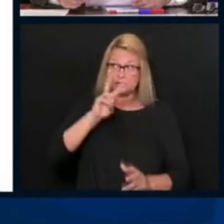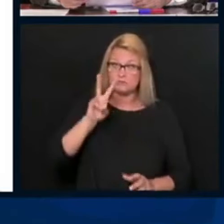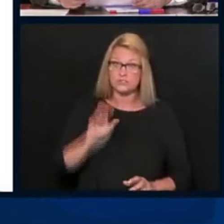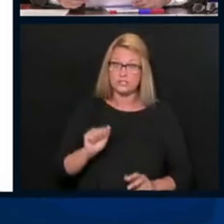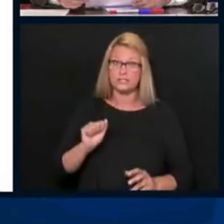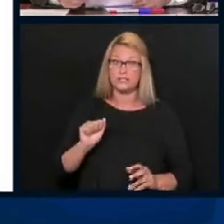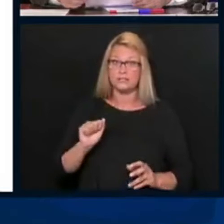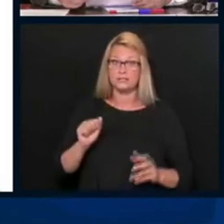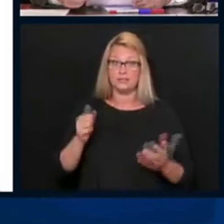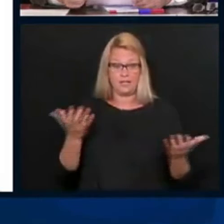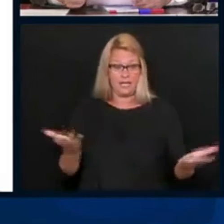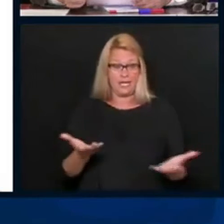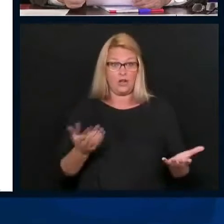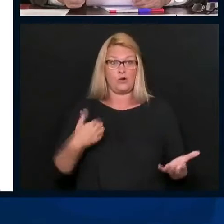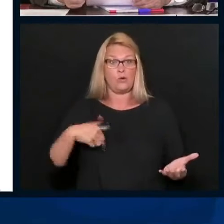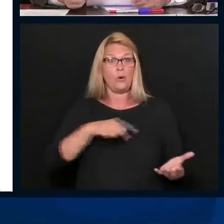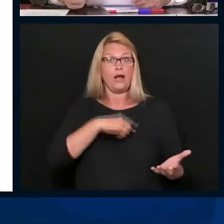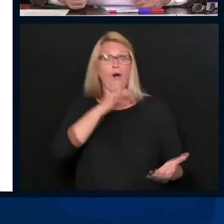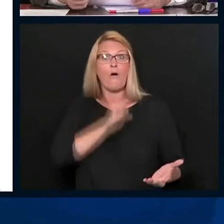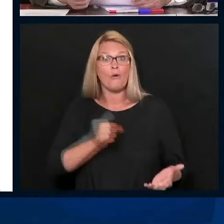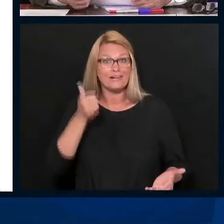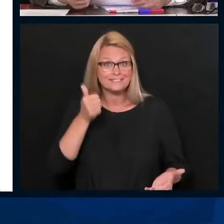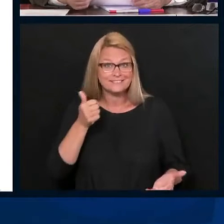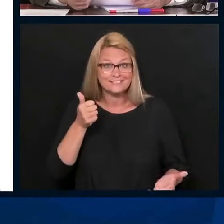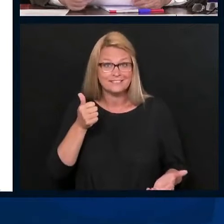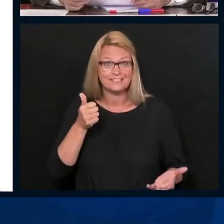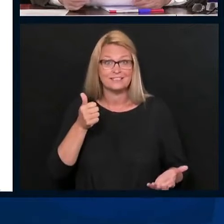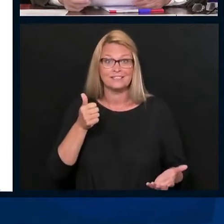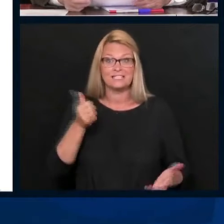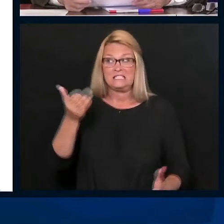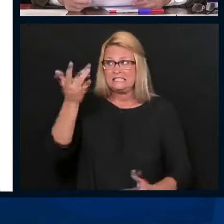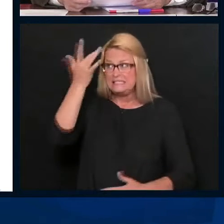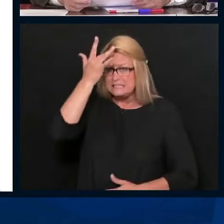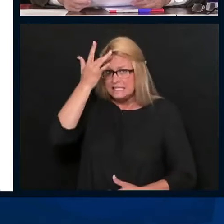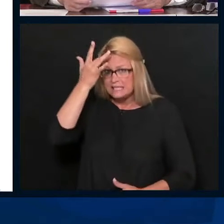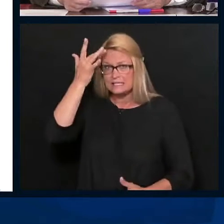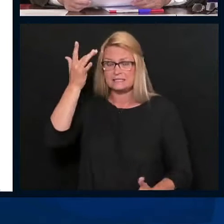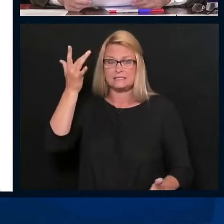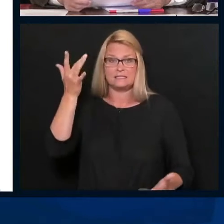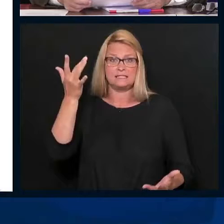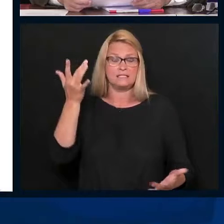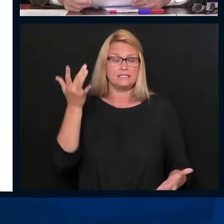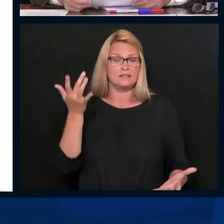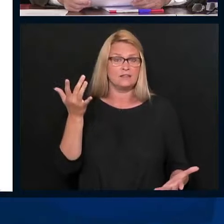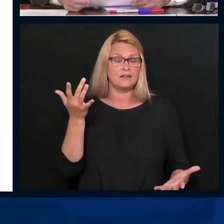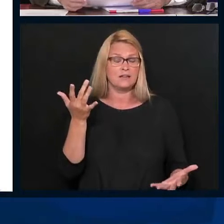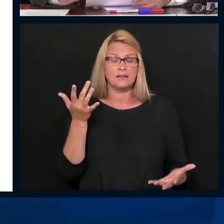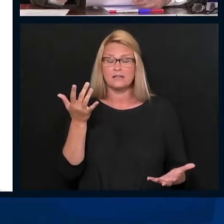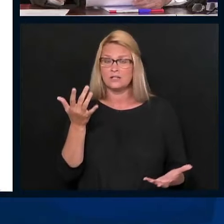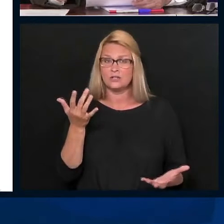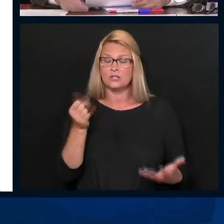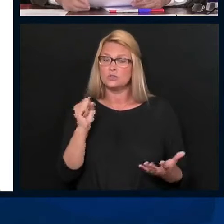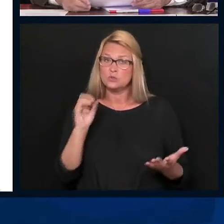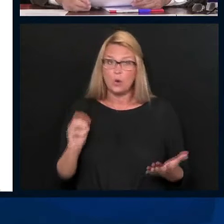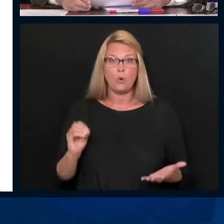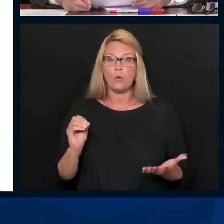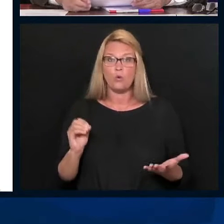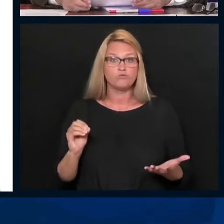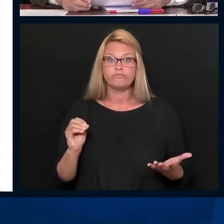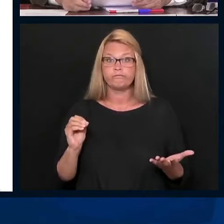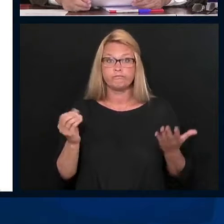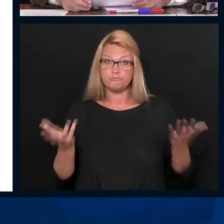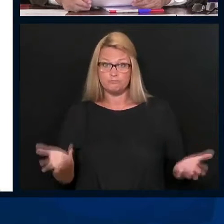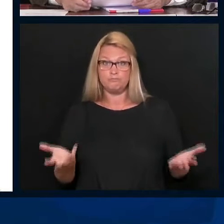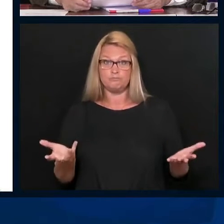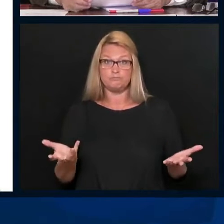are the oldest and we are the most chronic, highest in chronic illnesses. So with